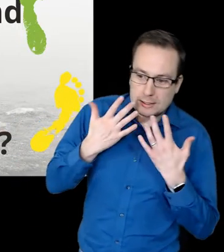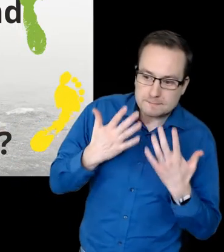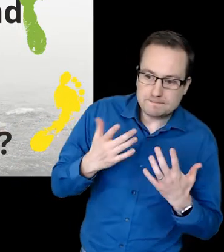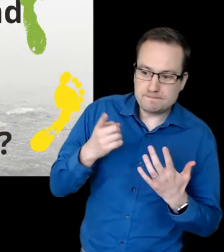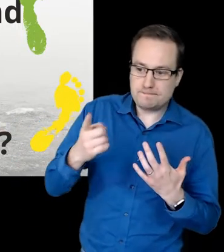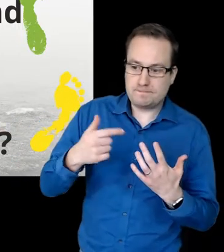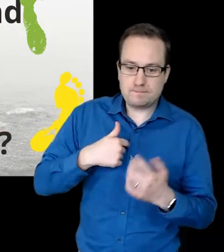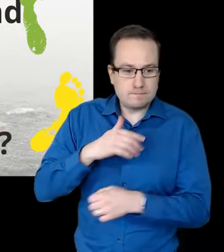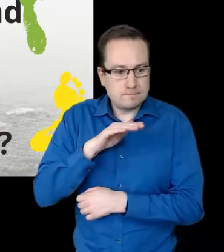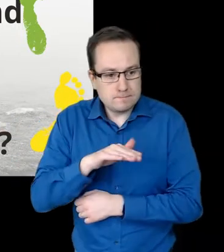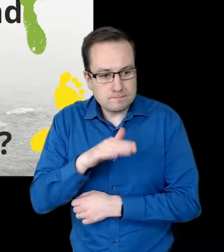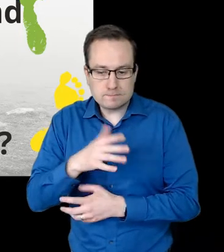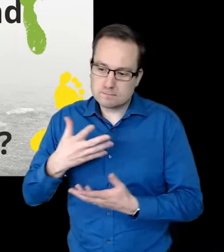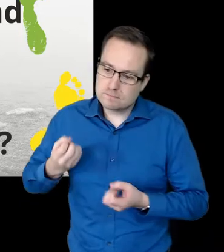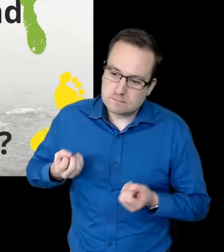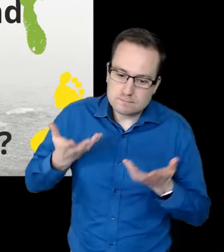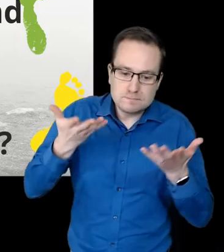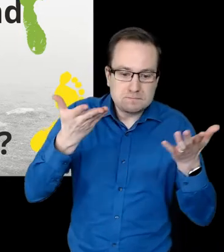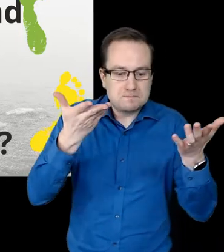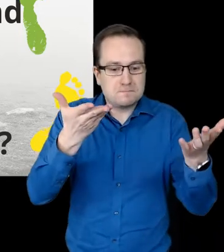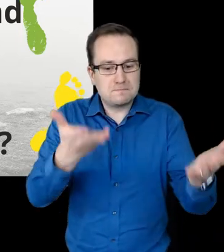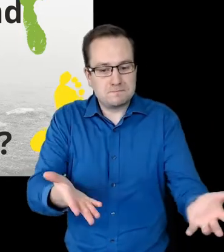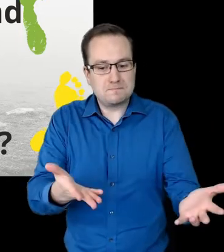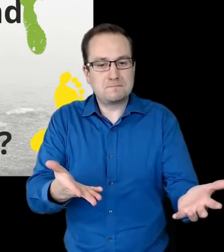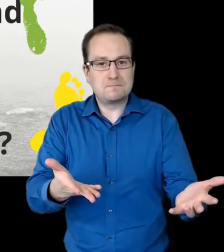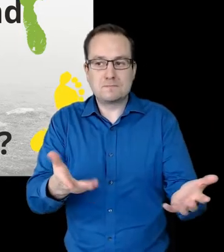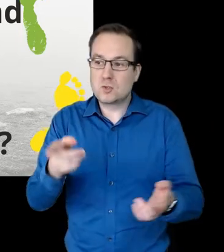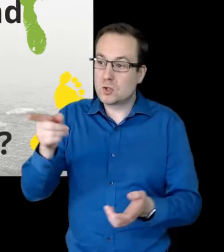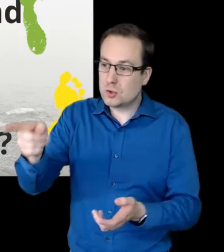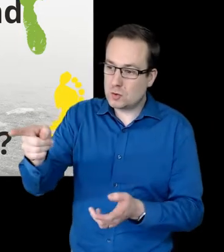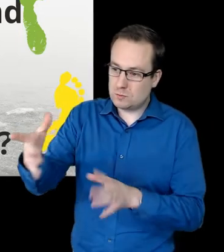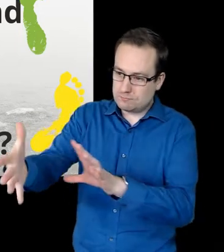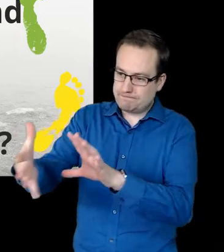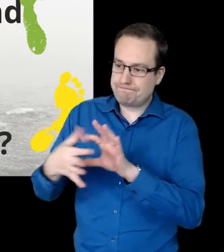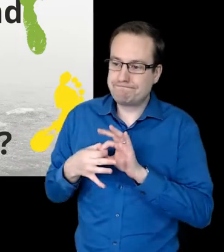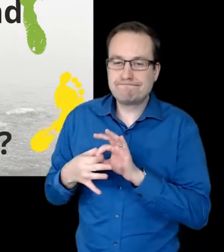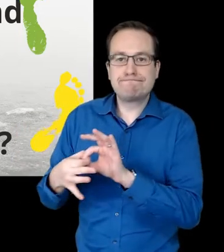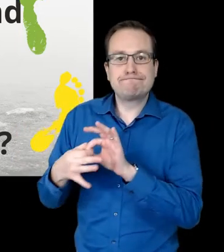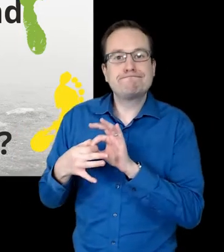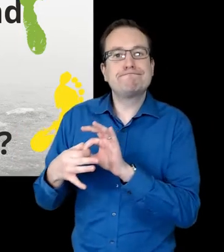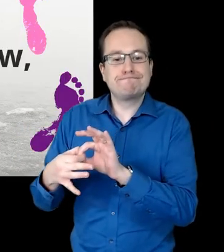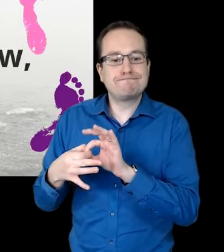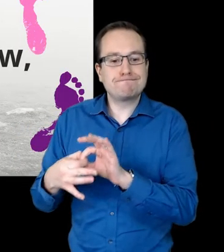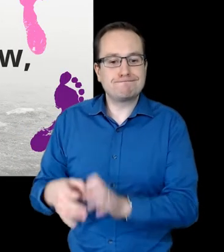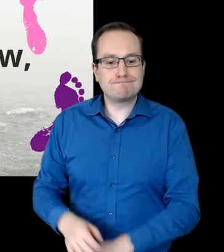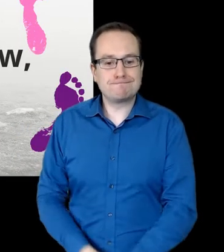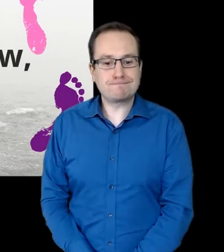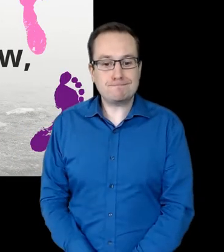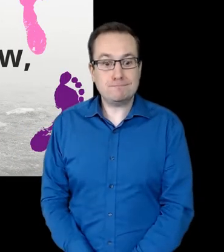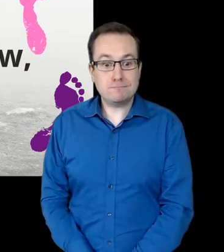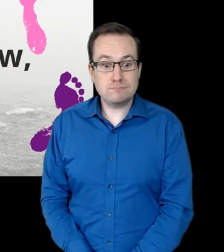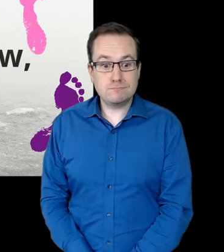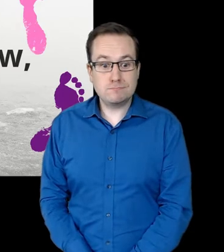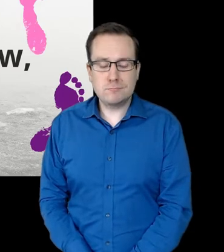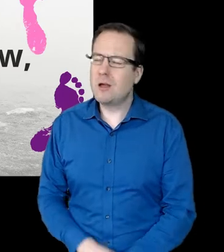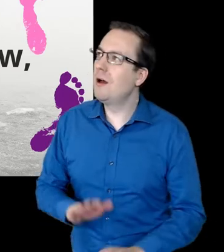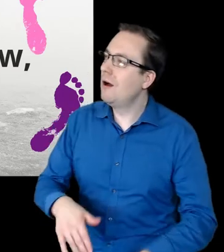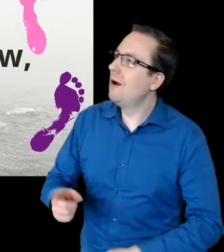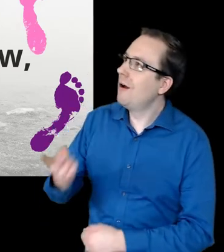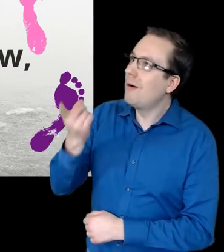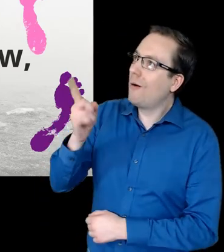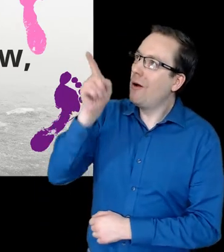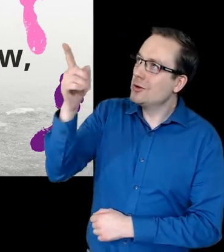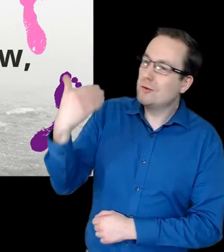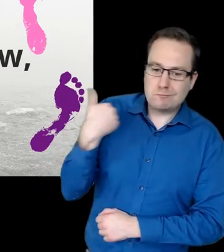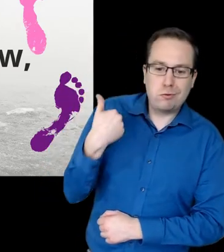touch and sound in you and you in me. Lord, your silence